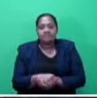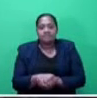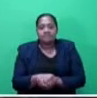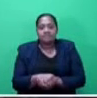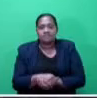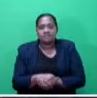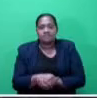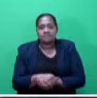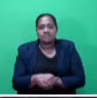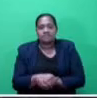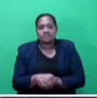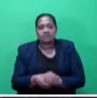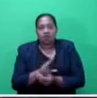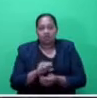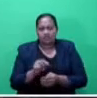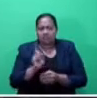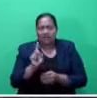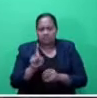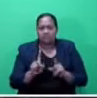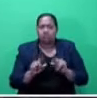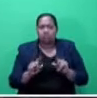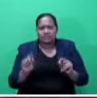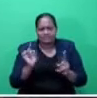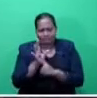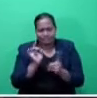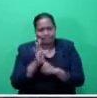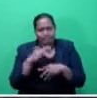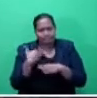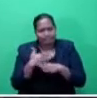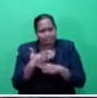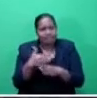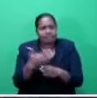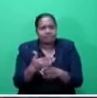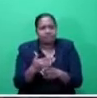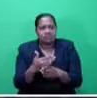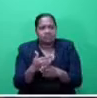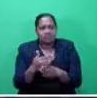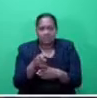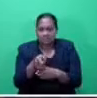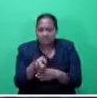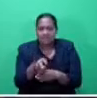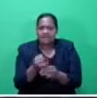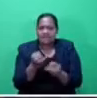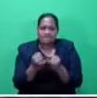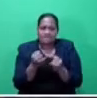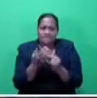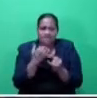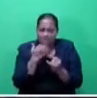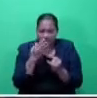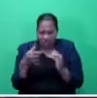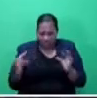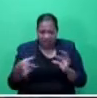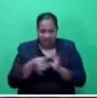of the key activities that particularly is very much health related. But I think in terms